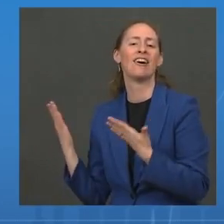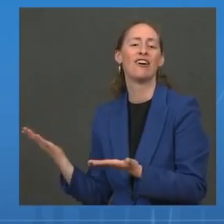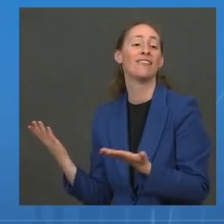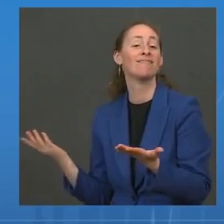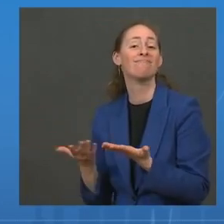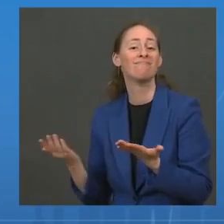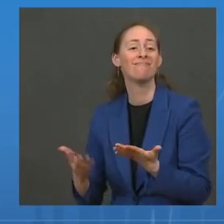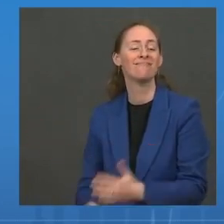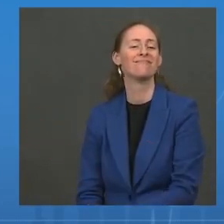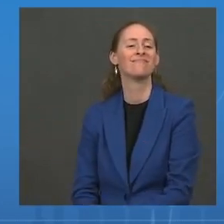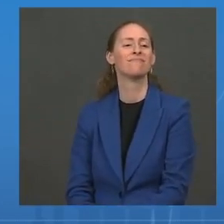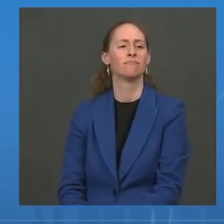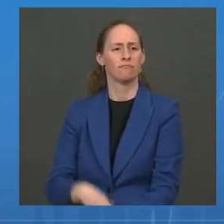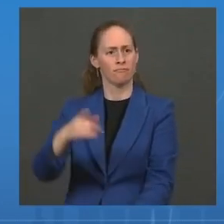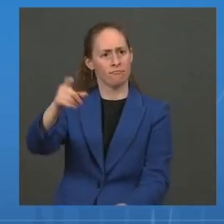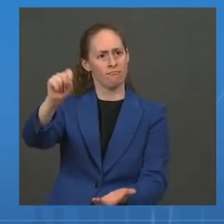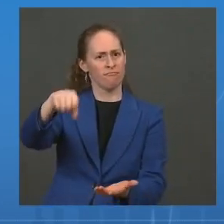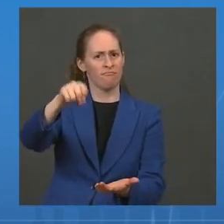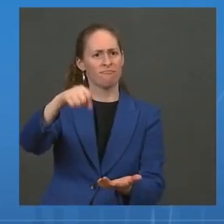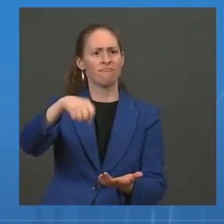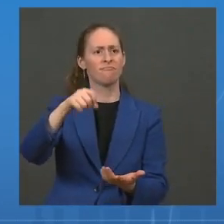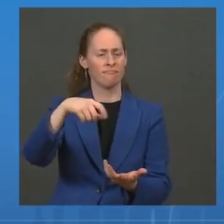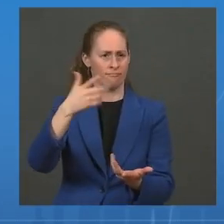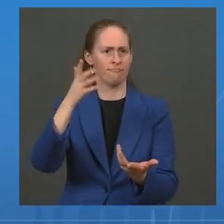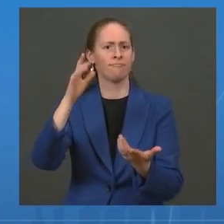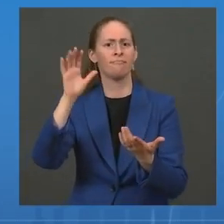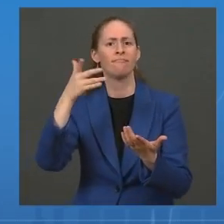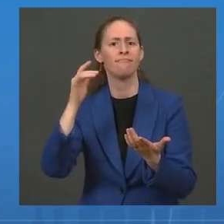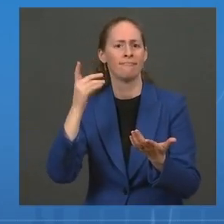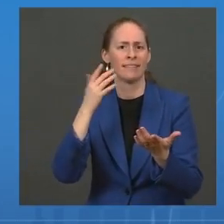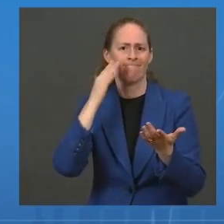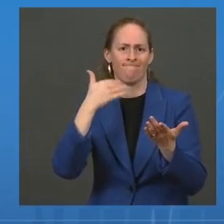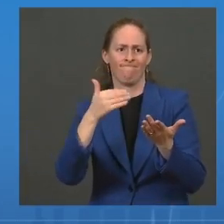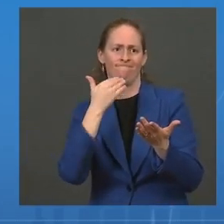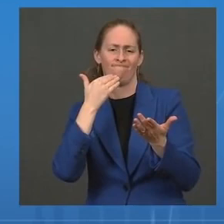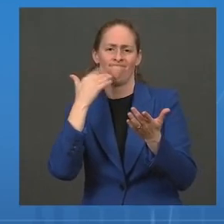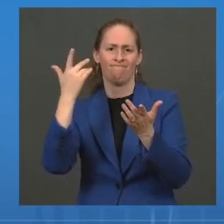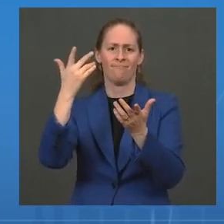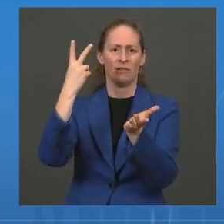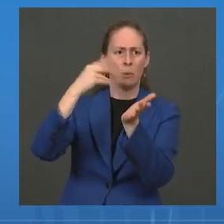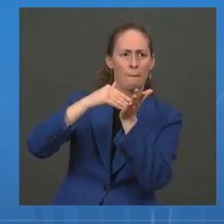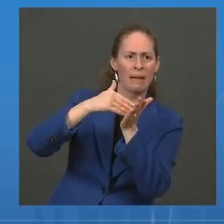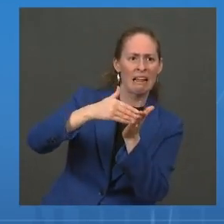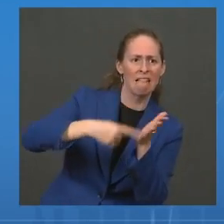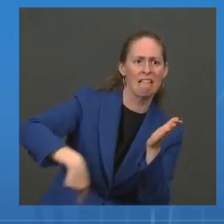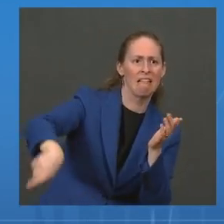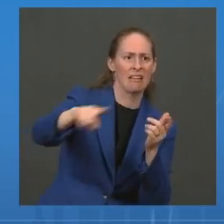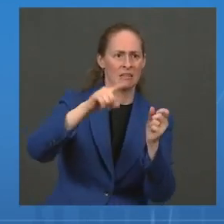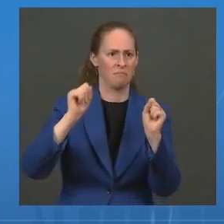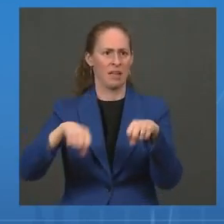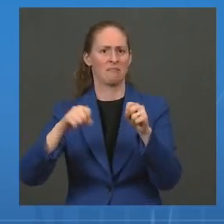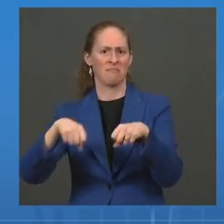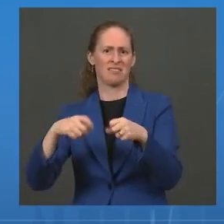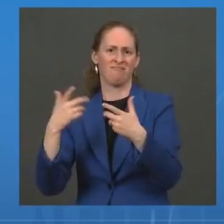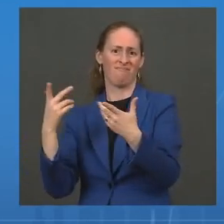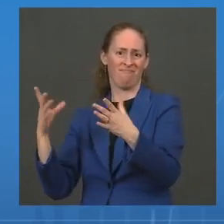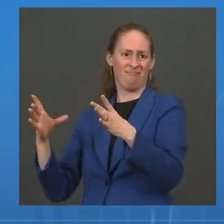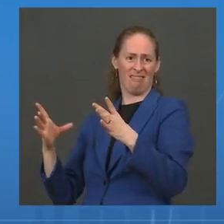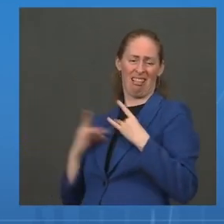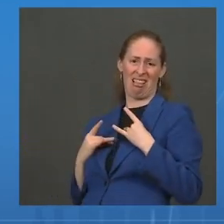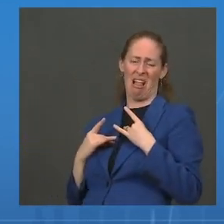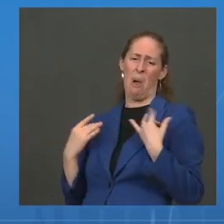children, with more than 2 million cases reported in children 5 to 11 since the start of the pandemic, and